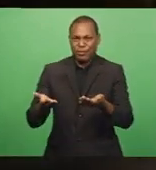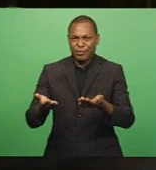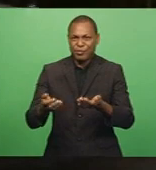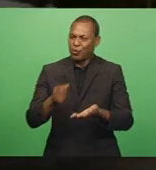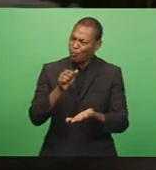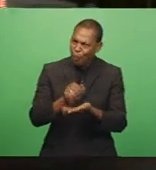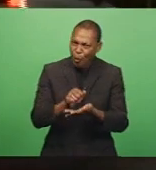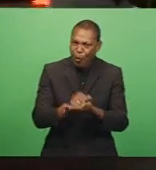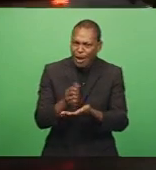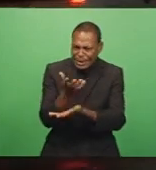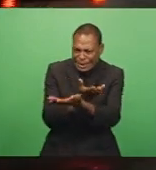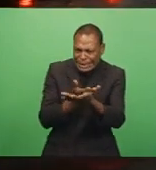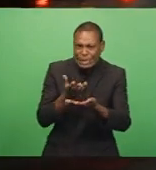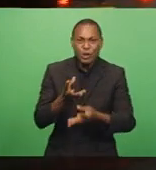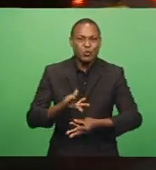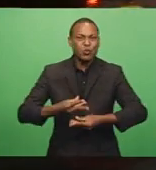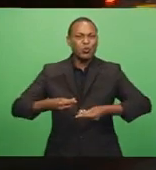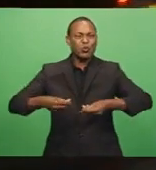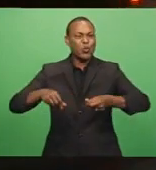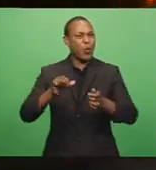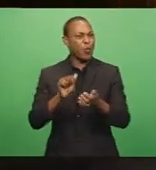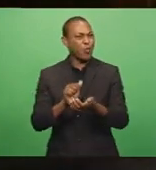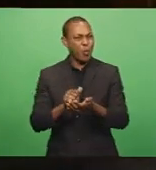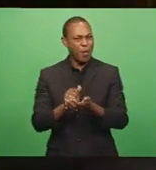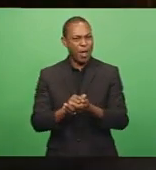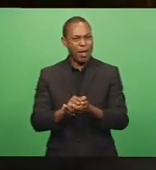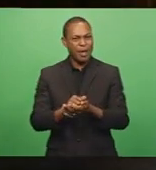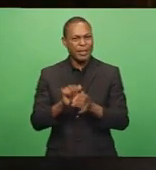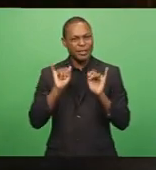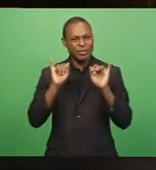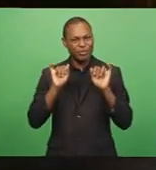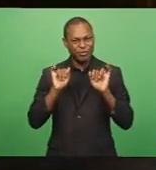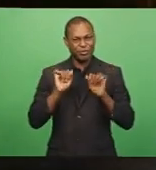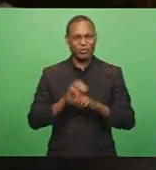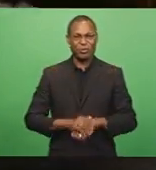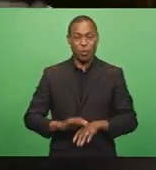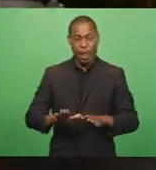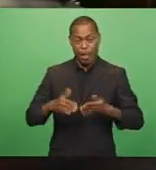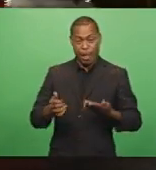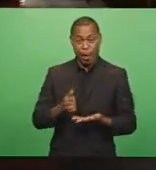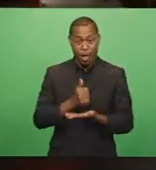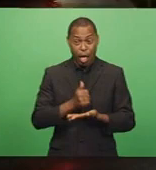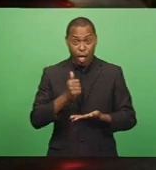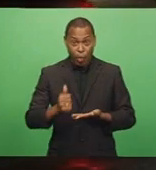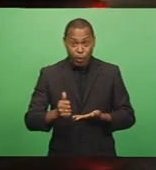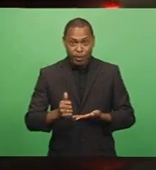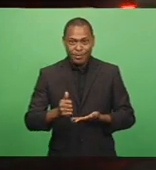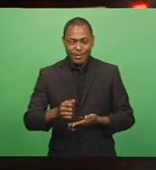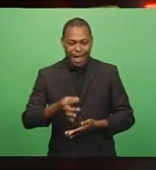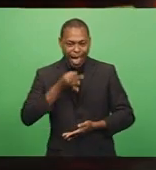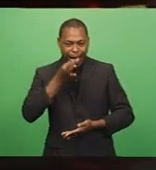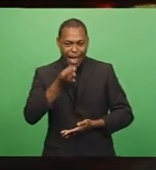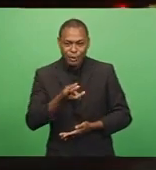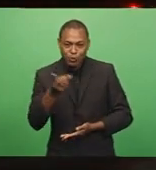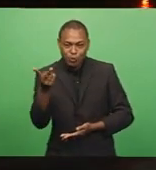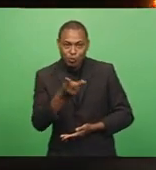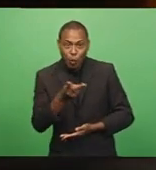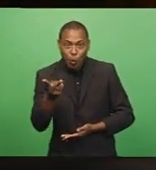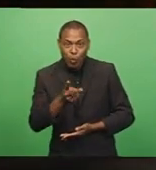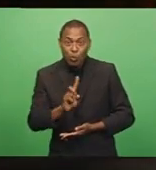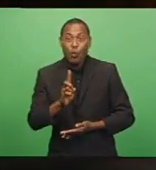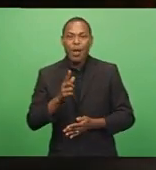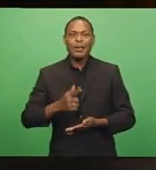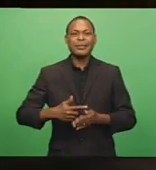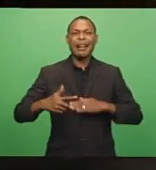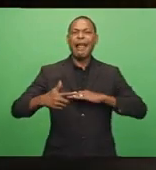find amicable solutions to address this concern. Now, the authority is stressing the need for both parties to ensure a level of